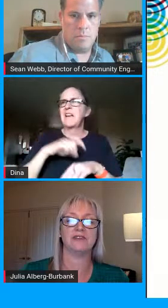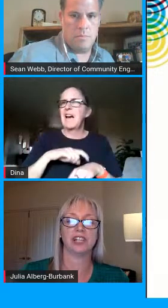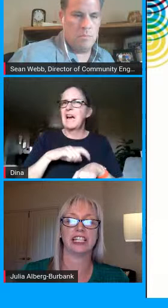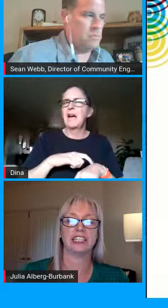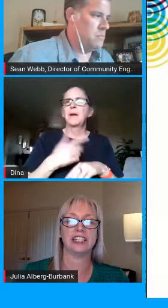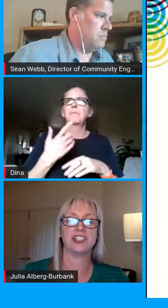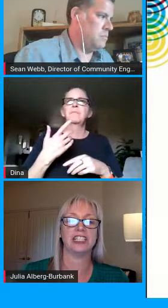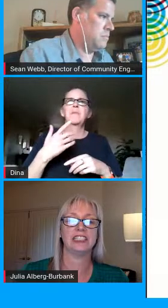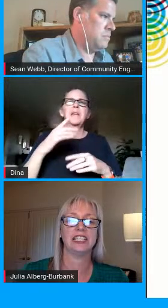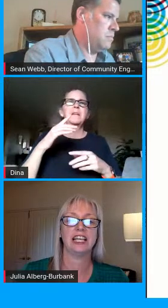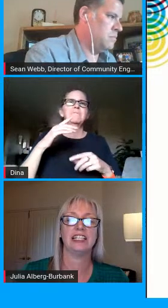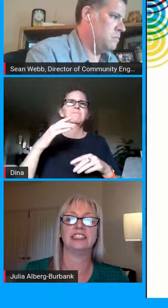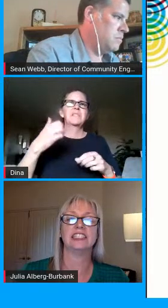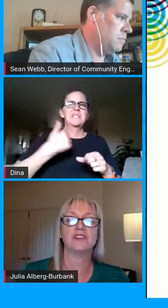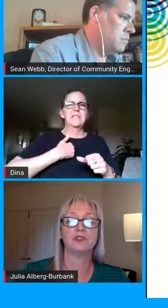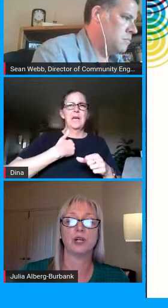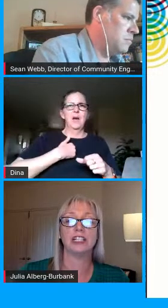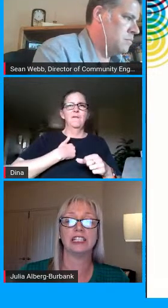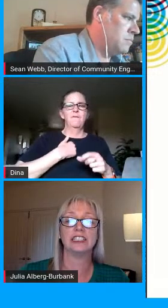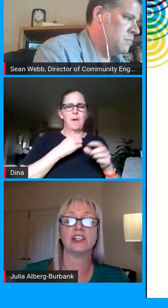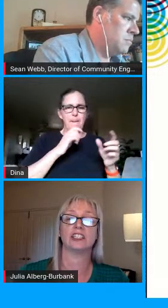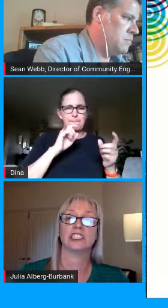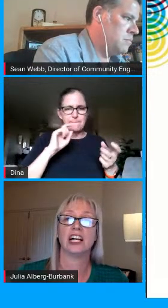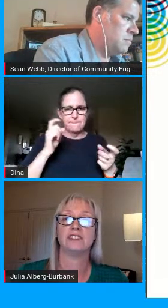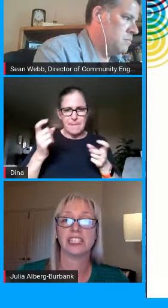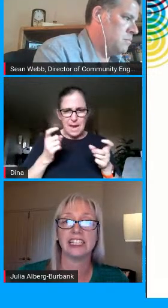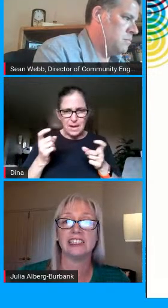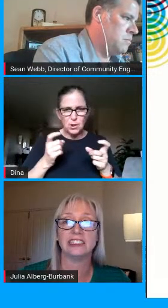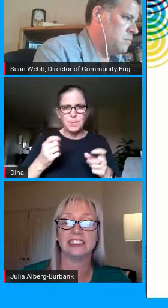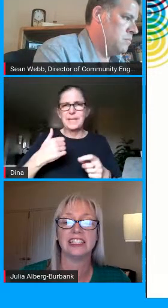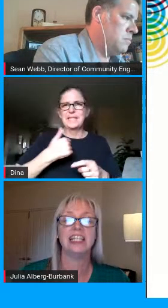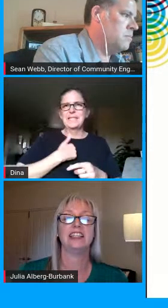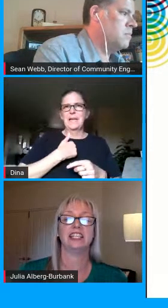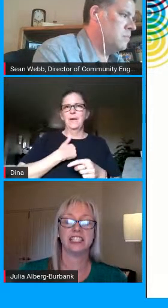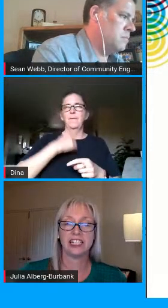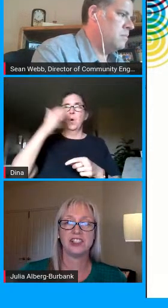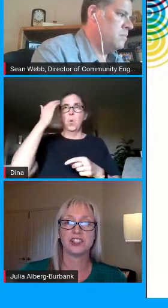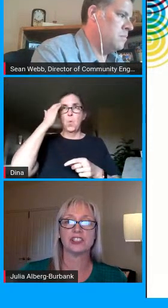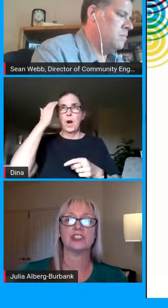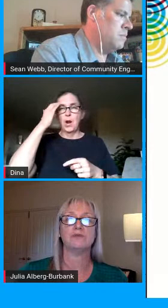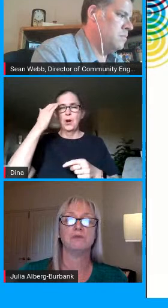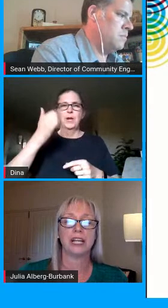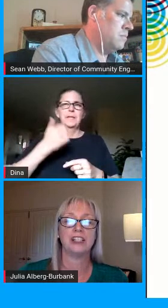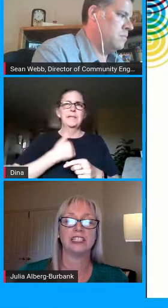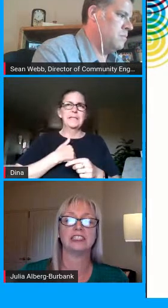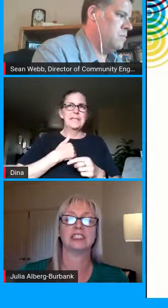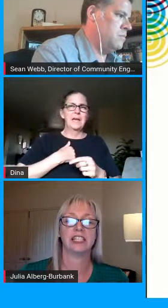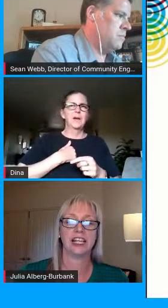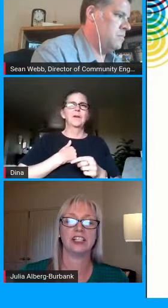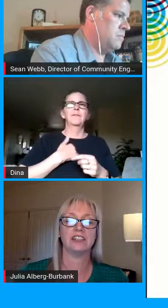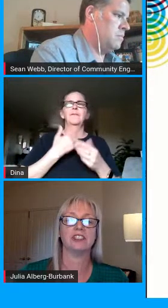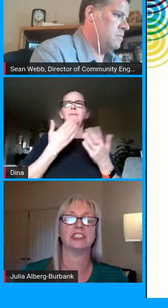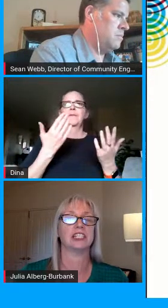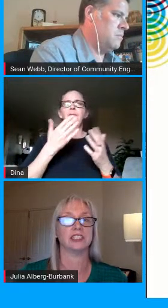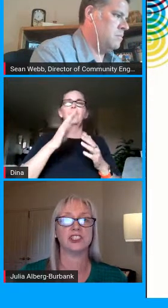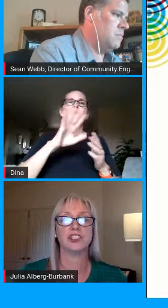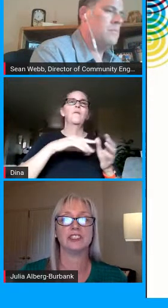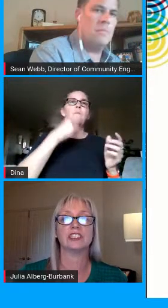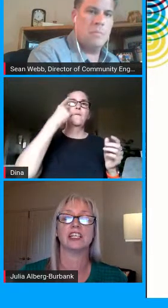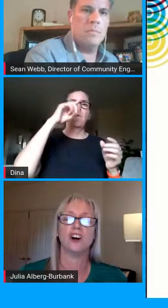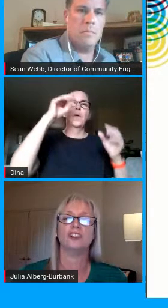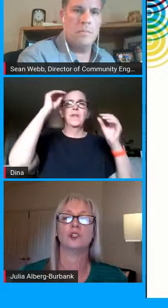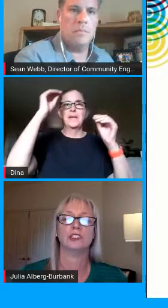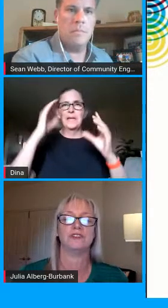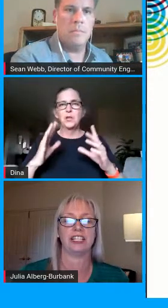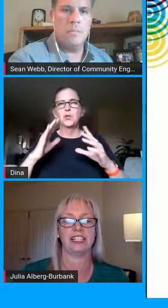self-regulation and self-awareness are soft skills skills that teachers parents caregivers and